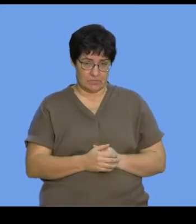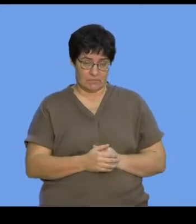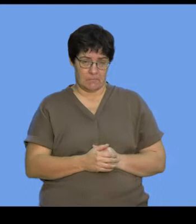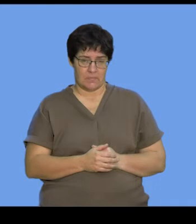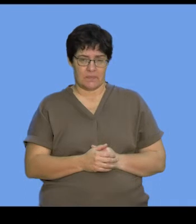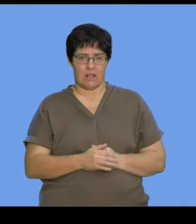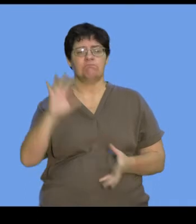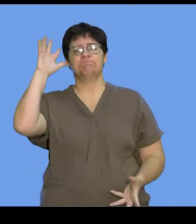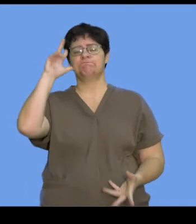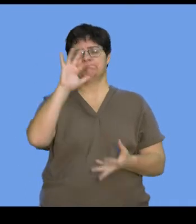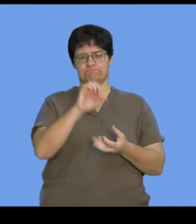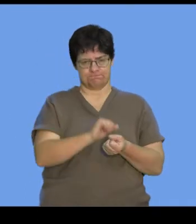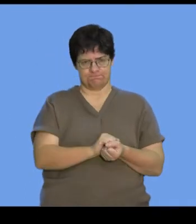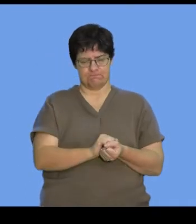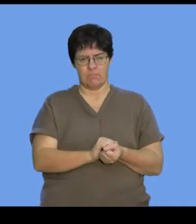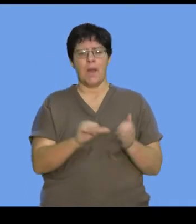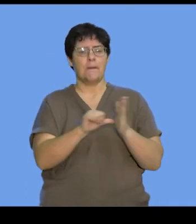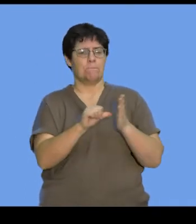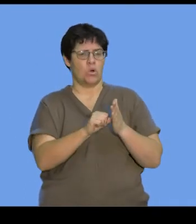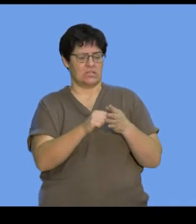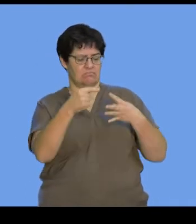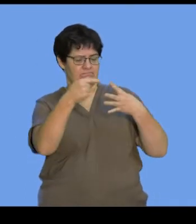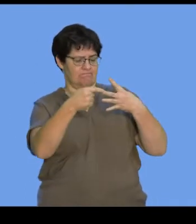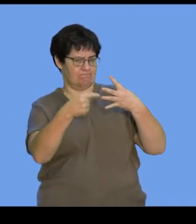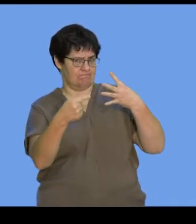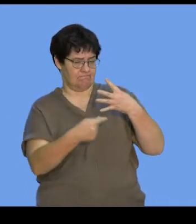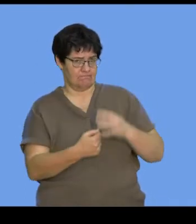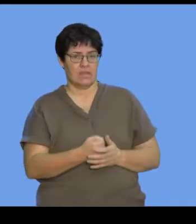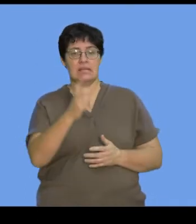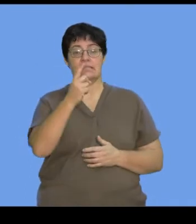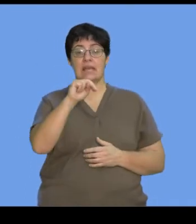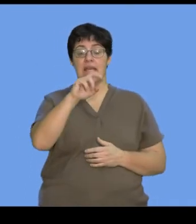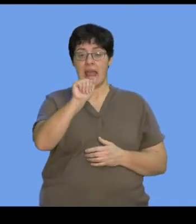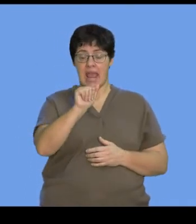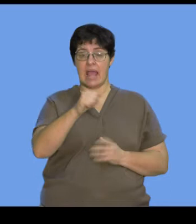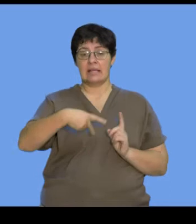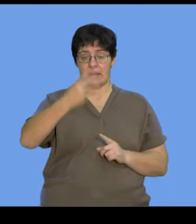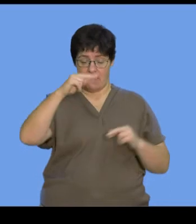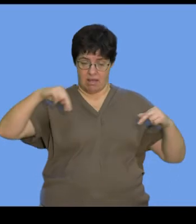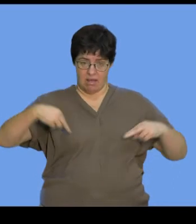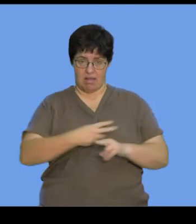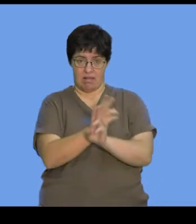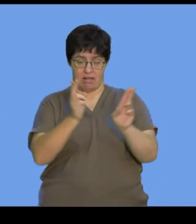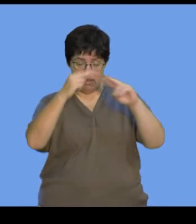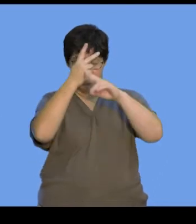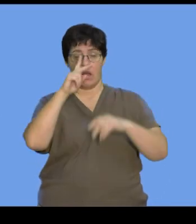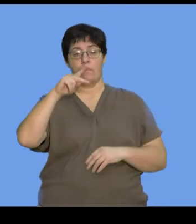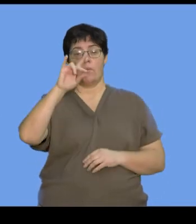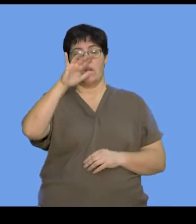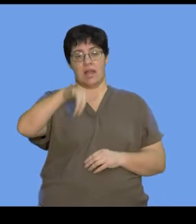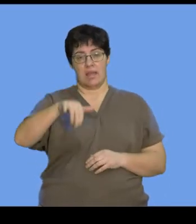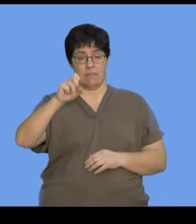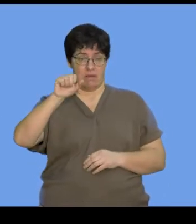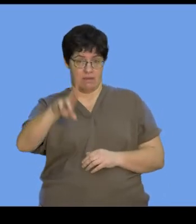let's summarize that with a few key points. So, as I mentioned, DNA is a double-stranded polymer made up of